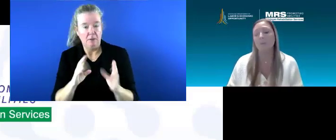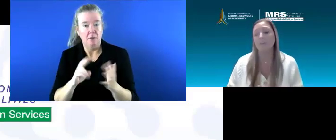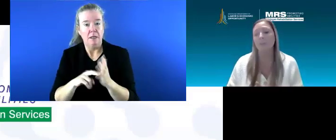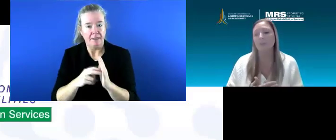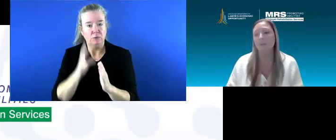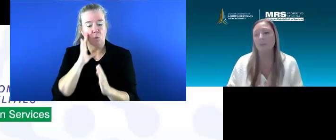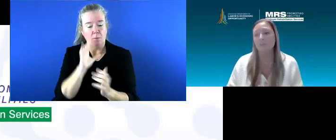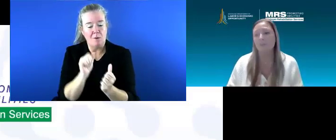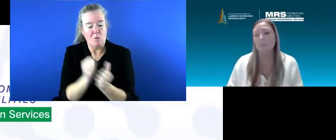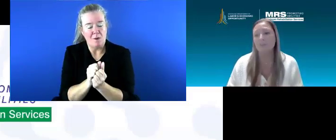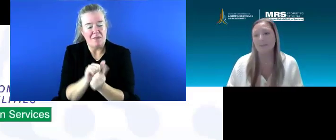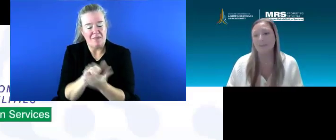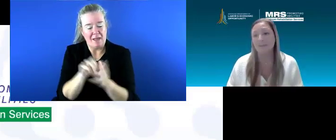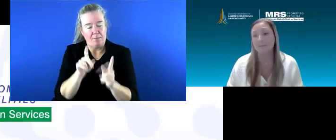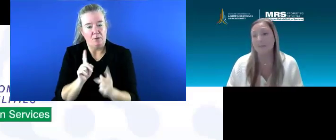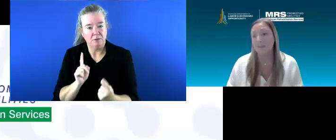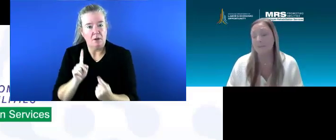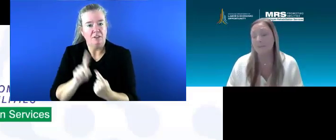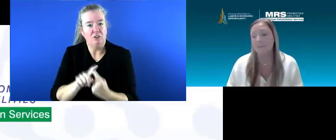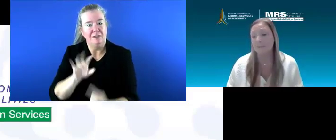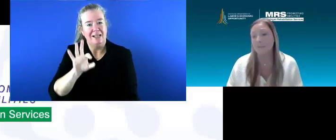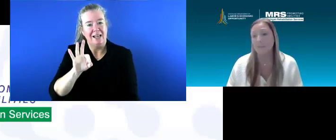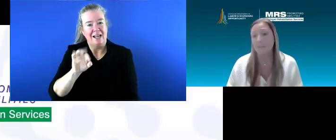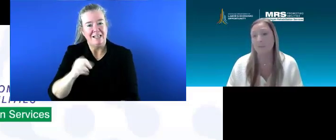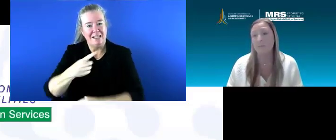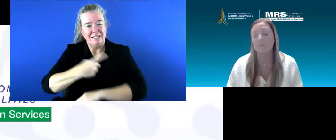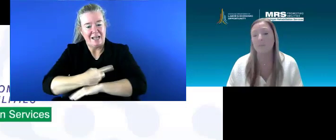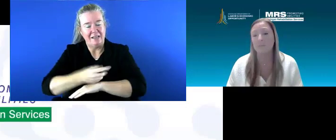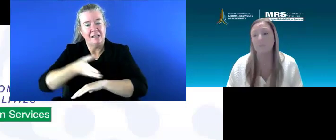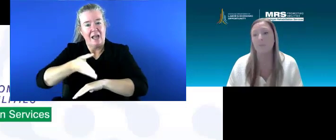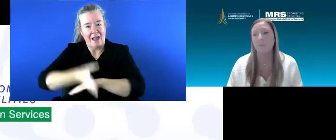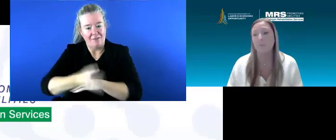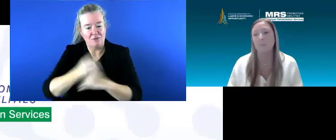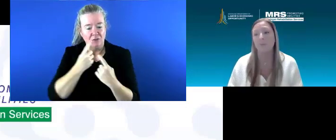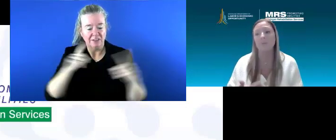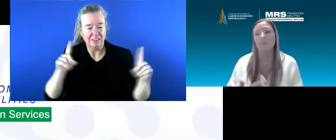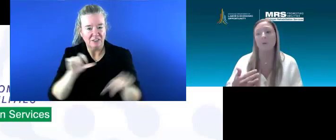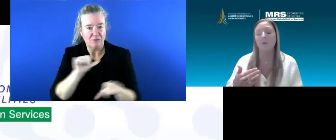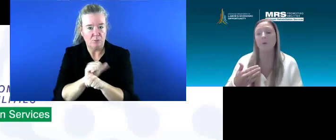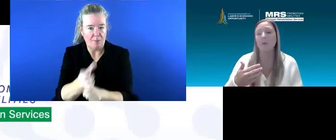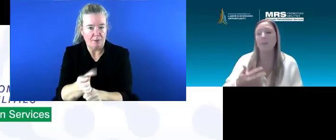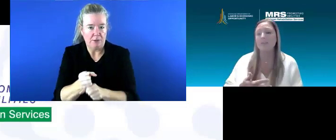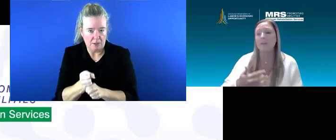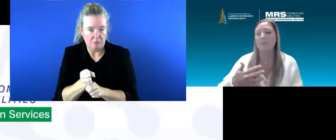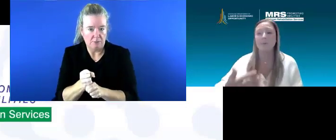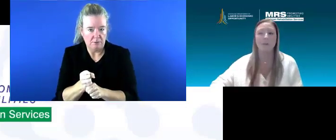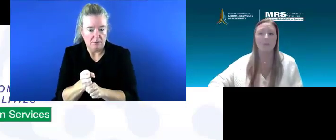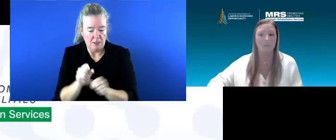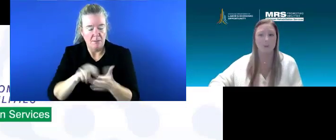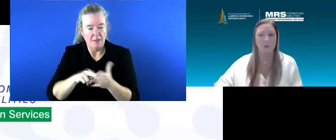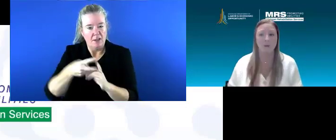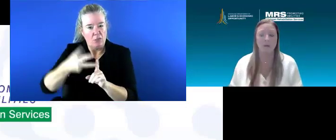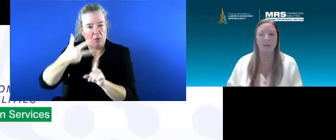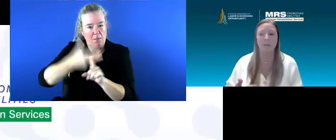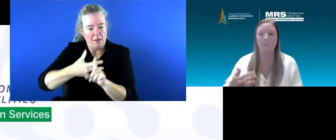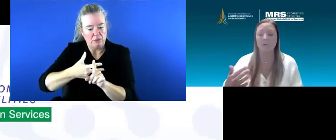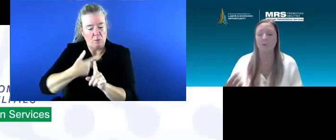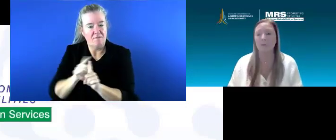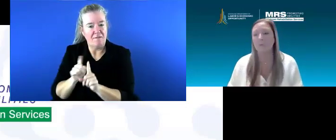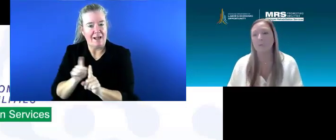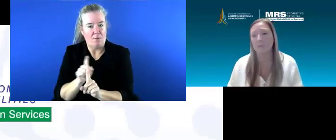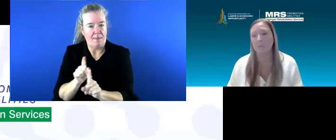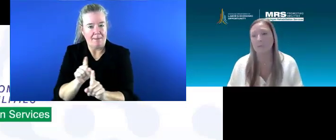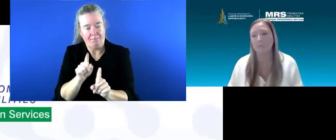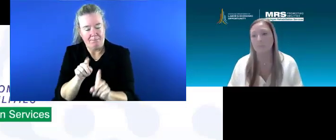with them up until 90 days of their successful employment. So it's that follow along and